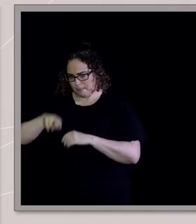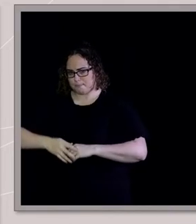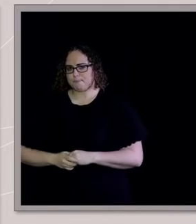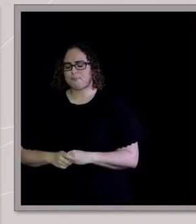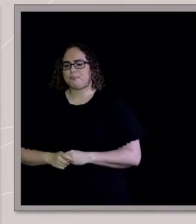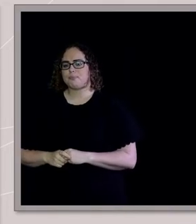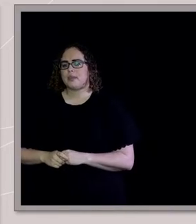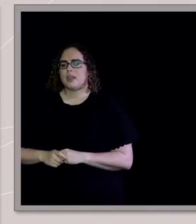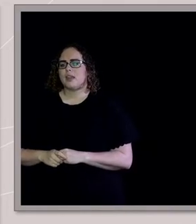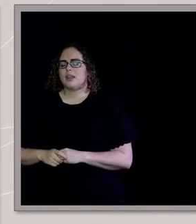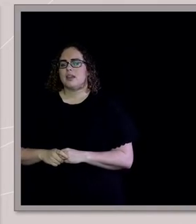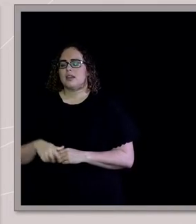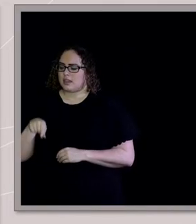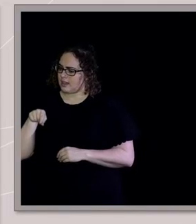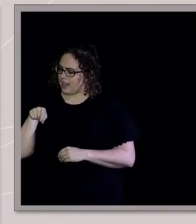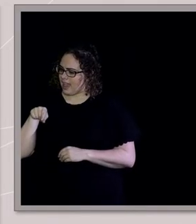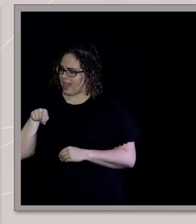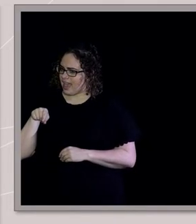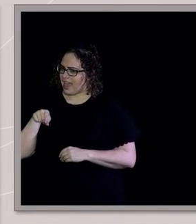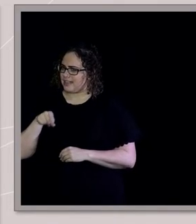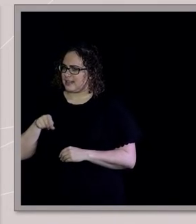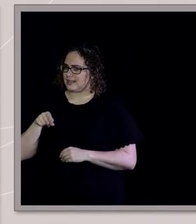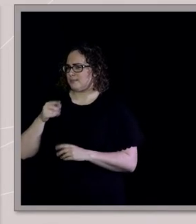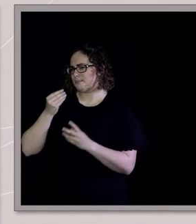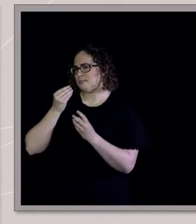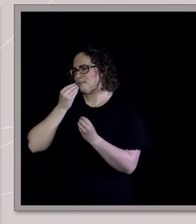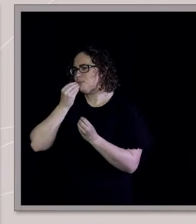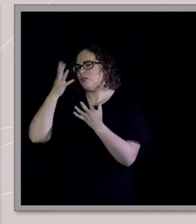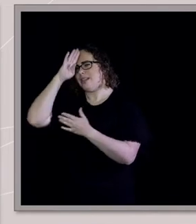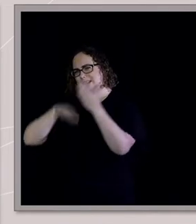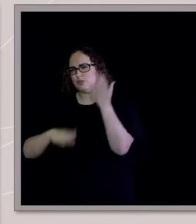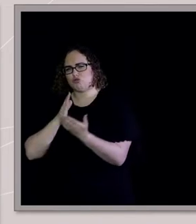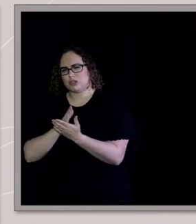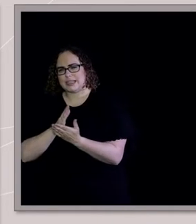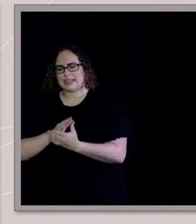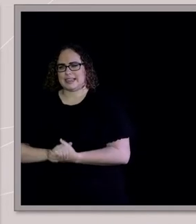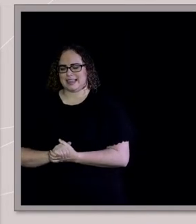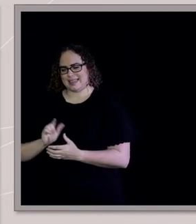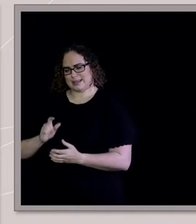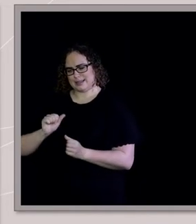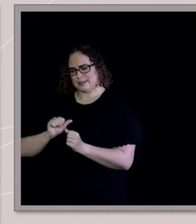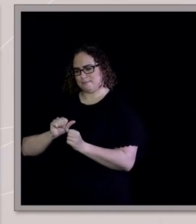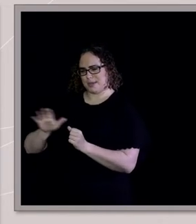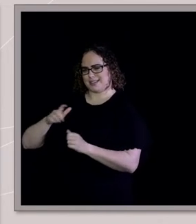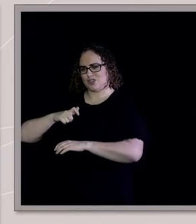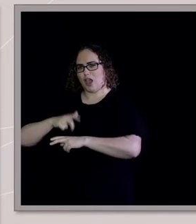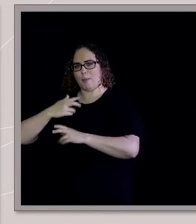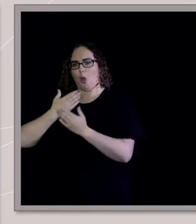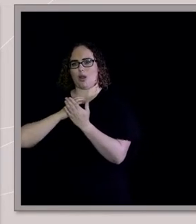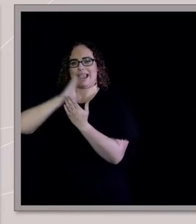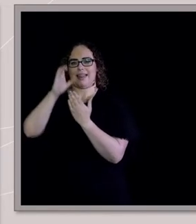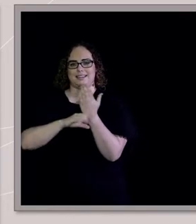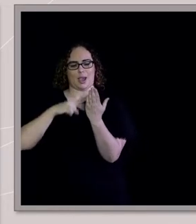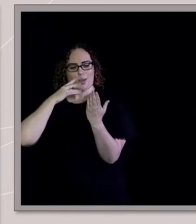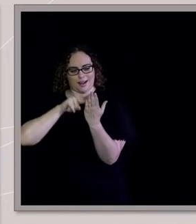probably like the most beautiful experiences of our calendar. Just struggling to get to the next picture.